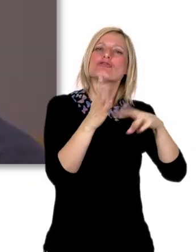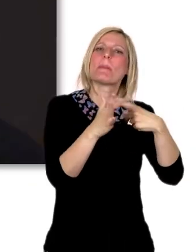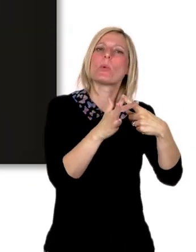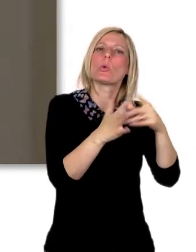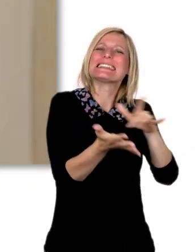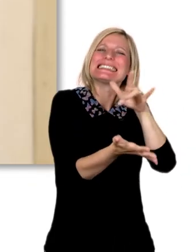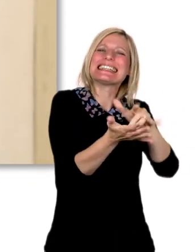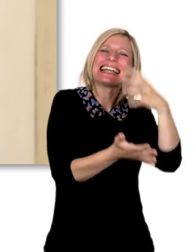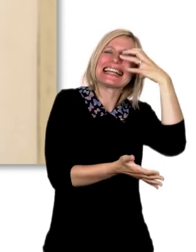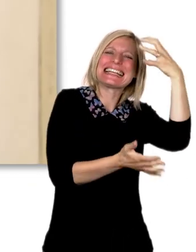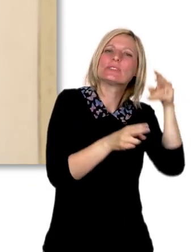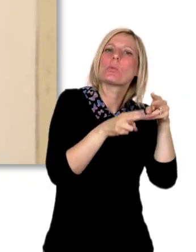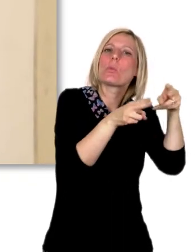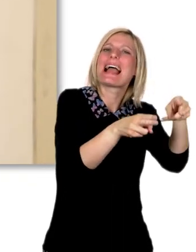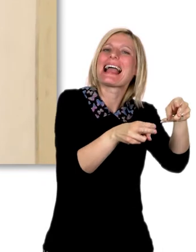side.